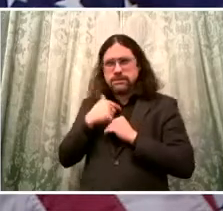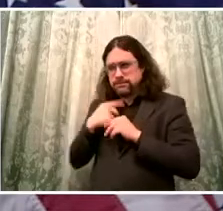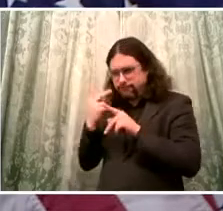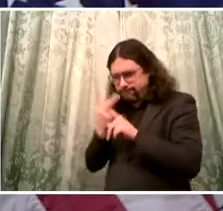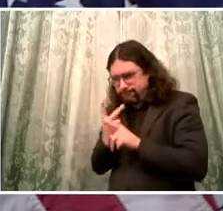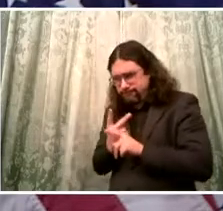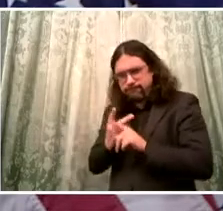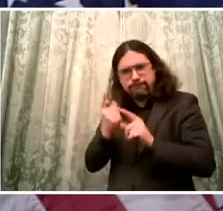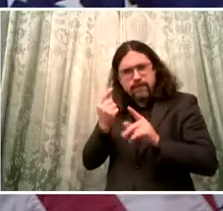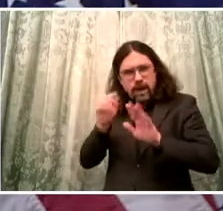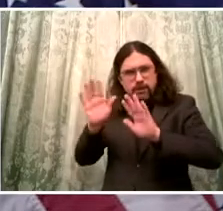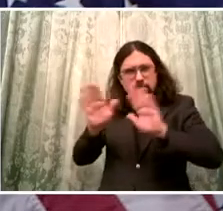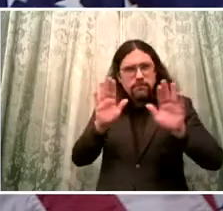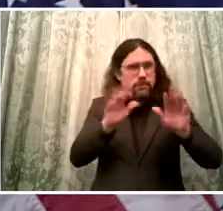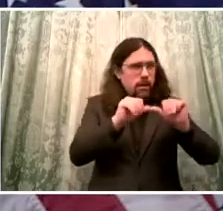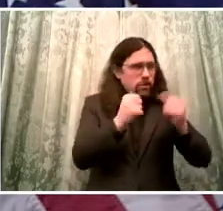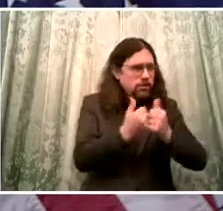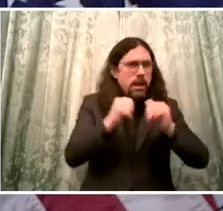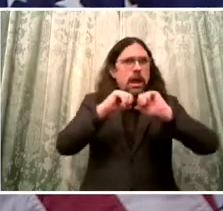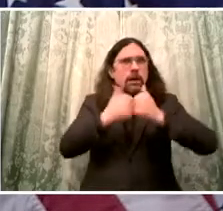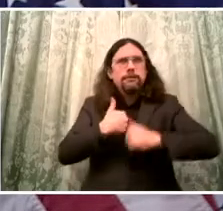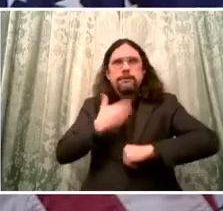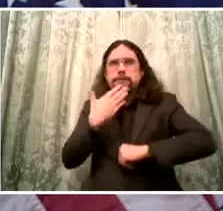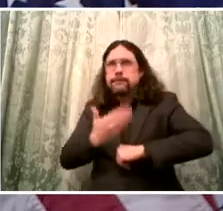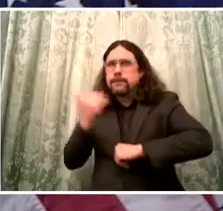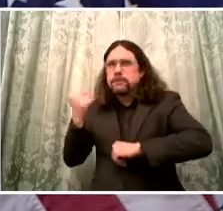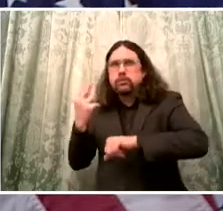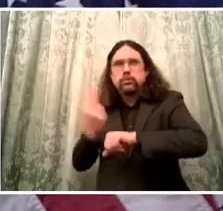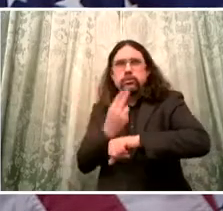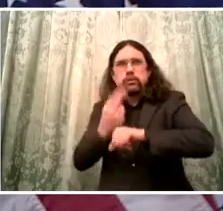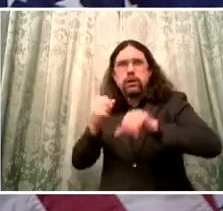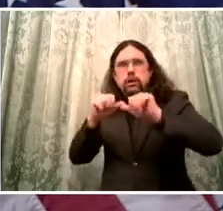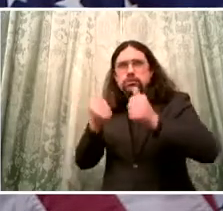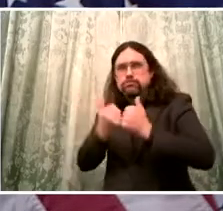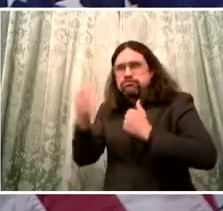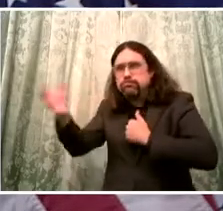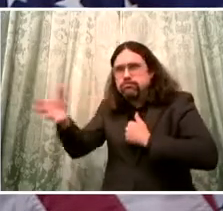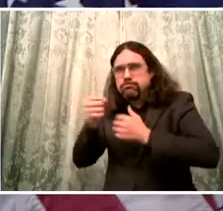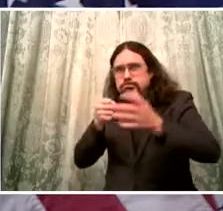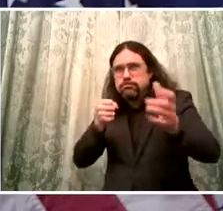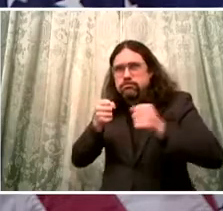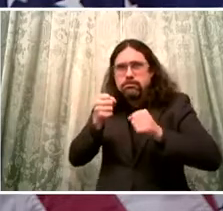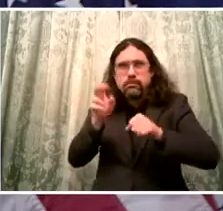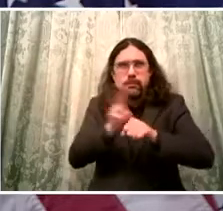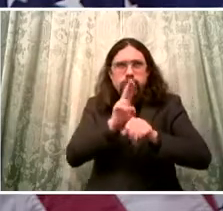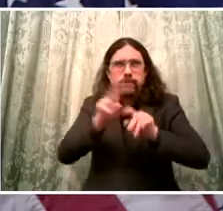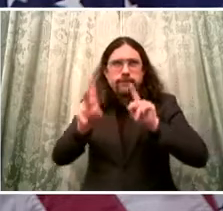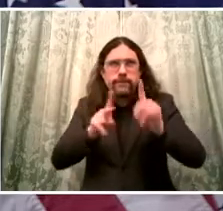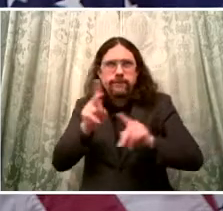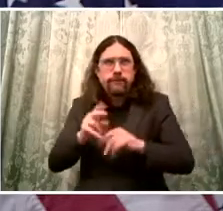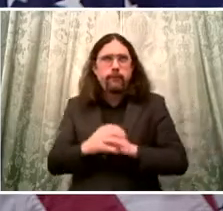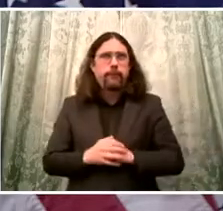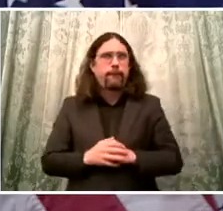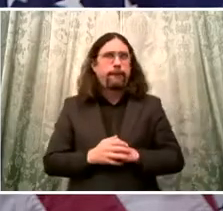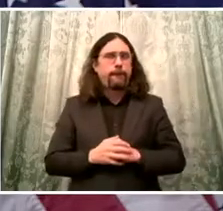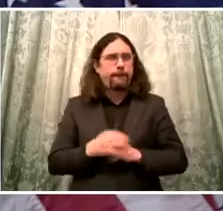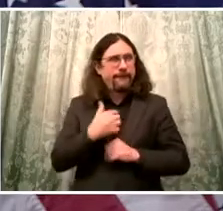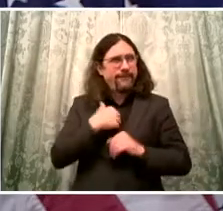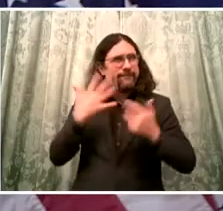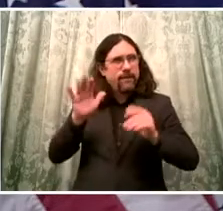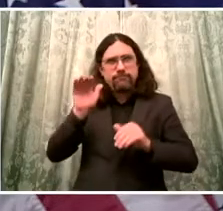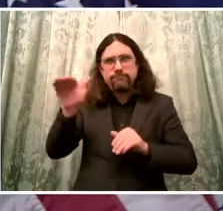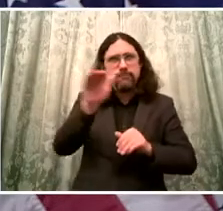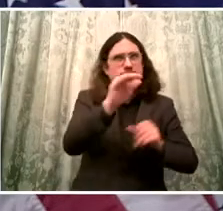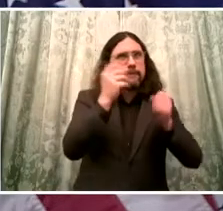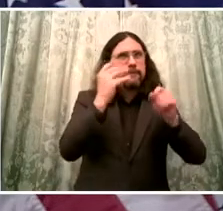agencies to collaborate, to defer to each other, to join together in all sorts of ways, and people have done it, and they've